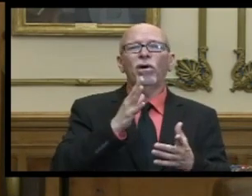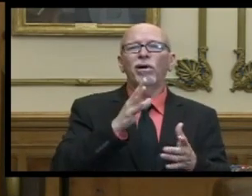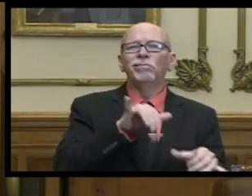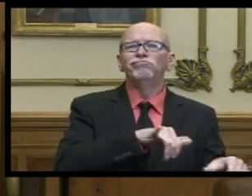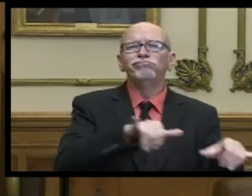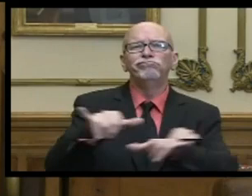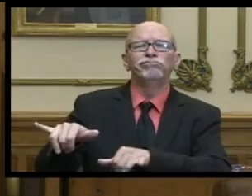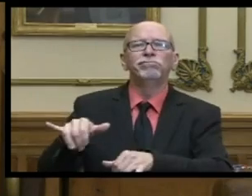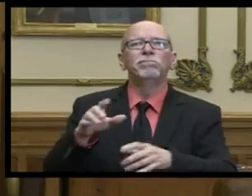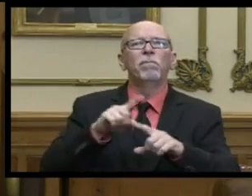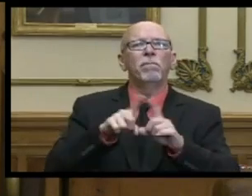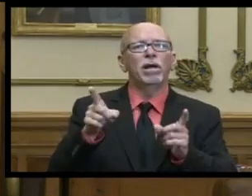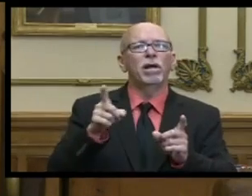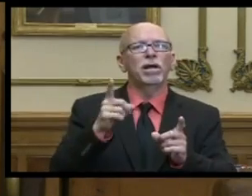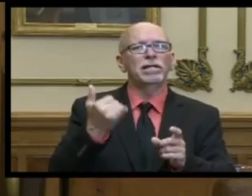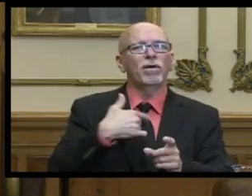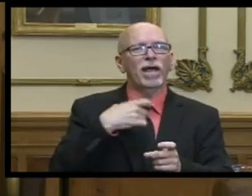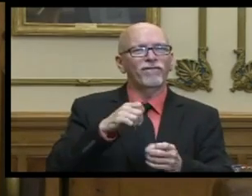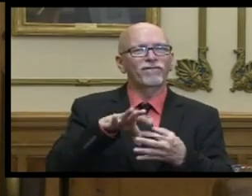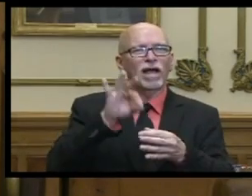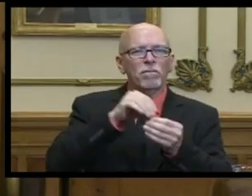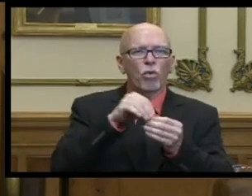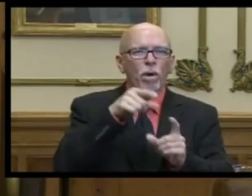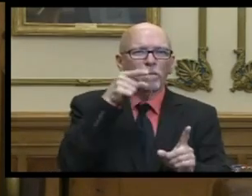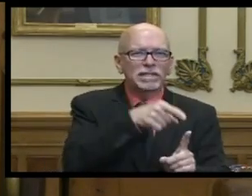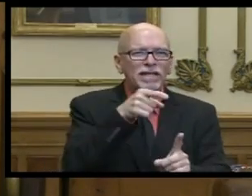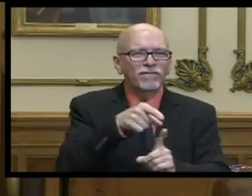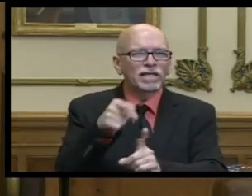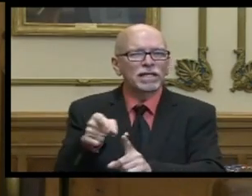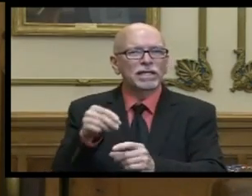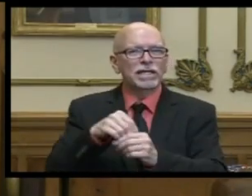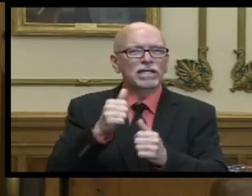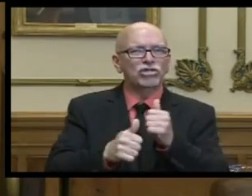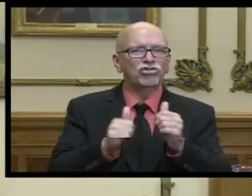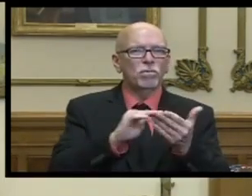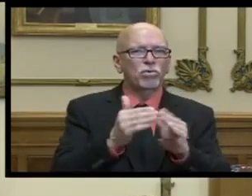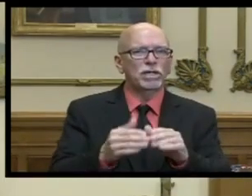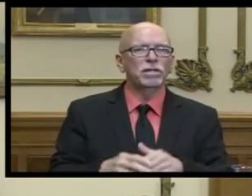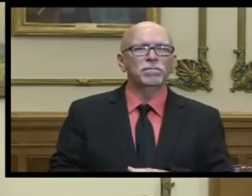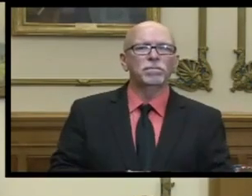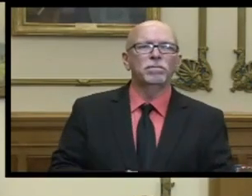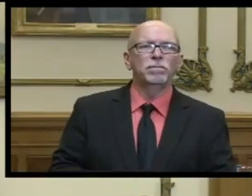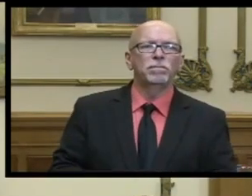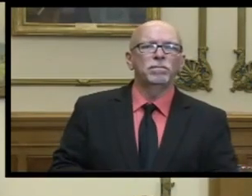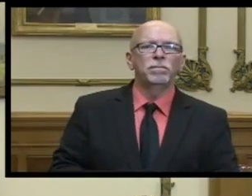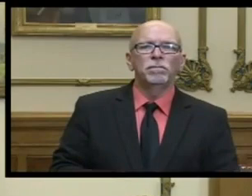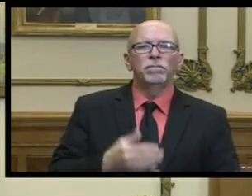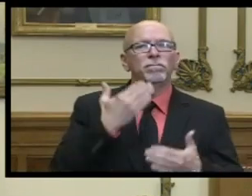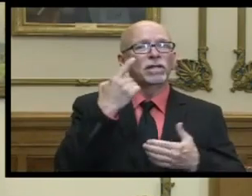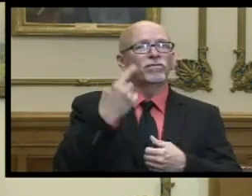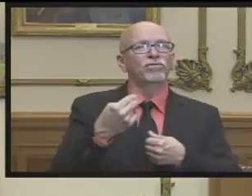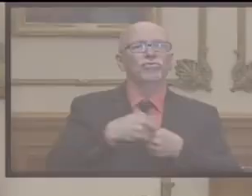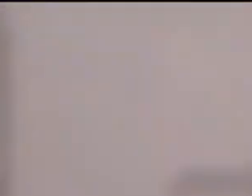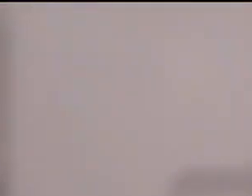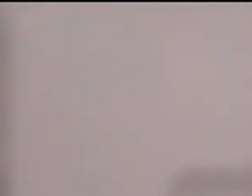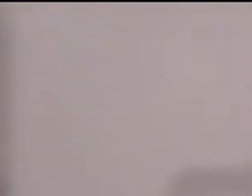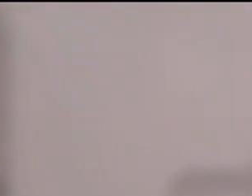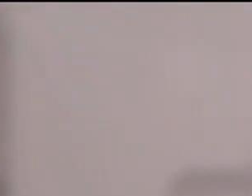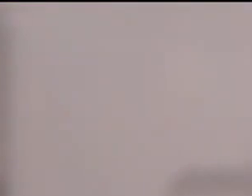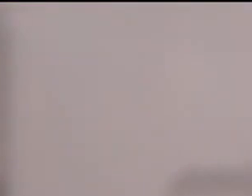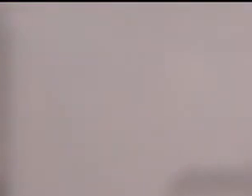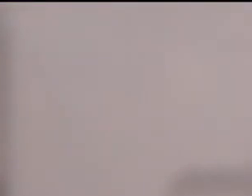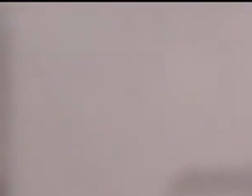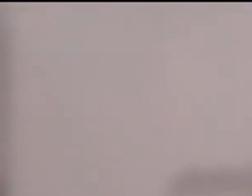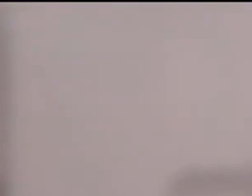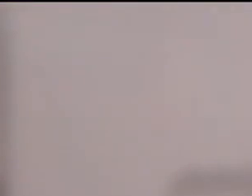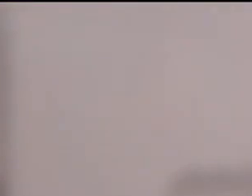we're now getting to the specific things to work in targeted communities thank you for joining today's all